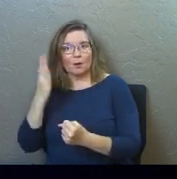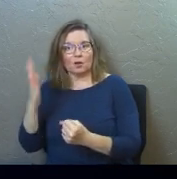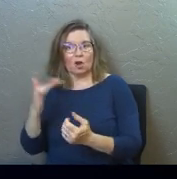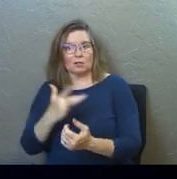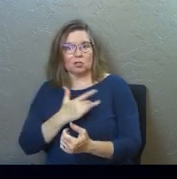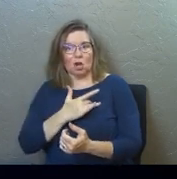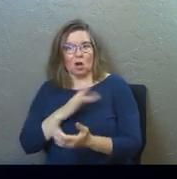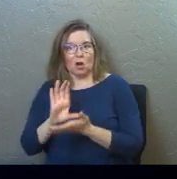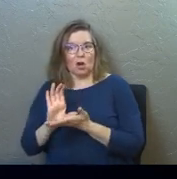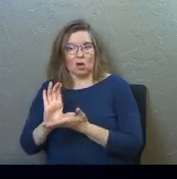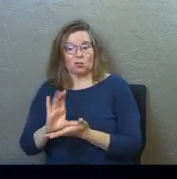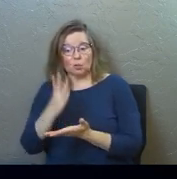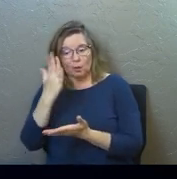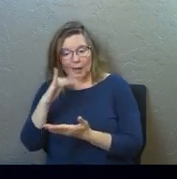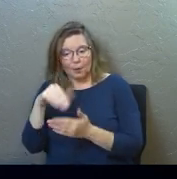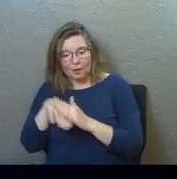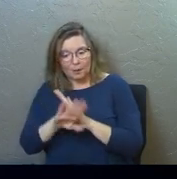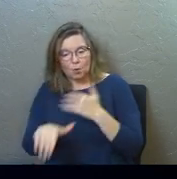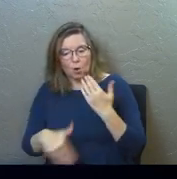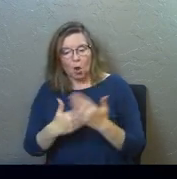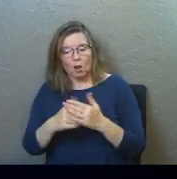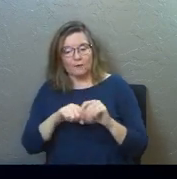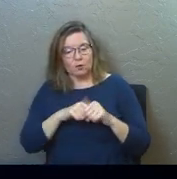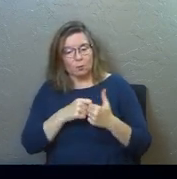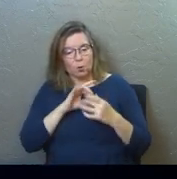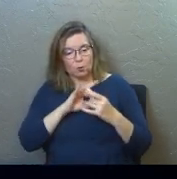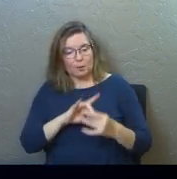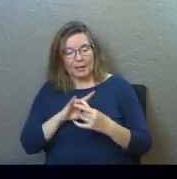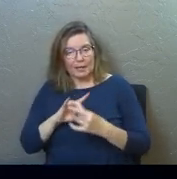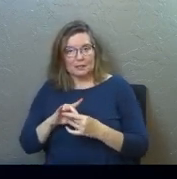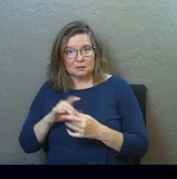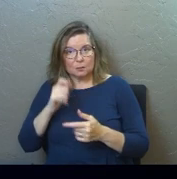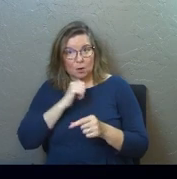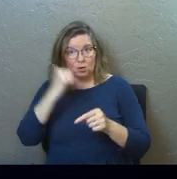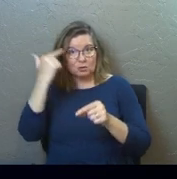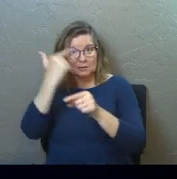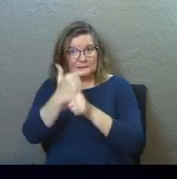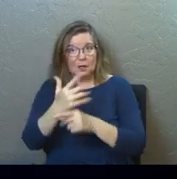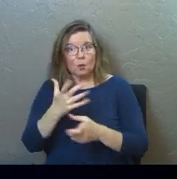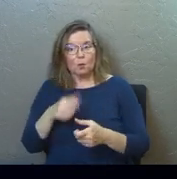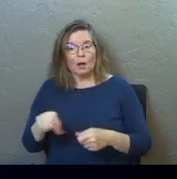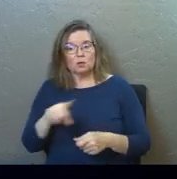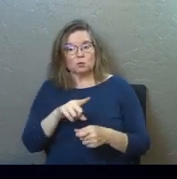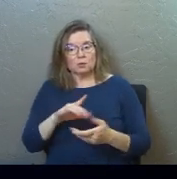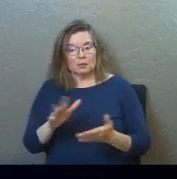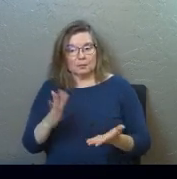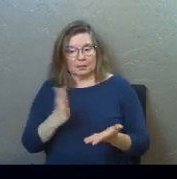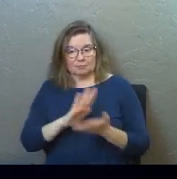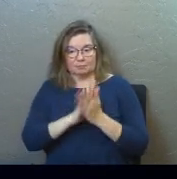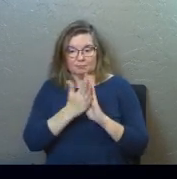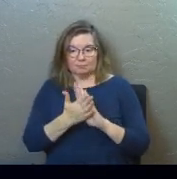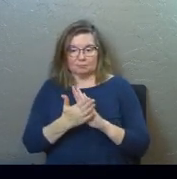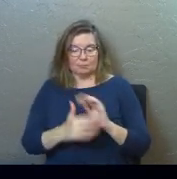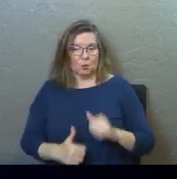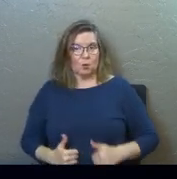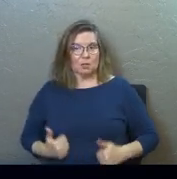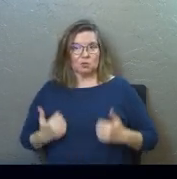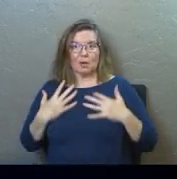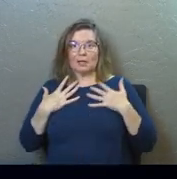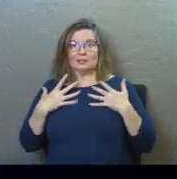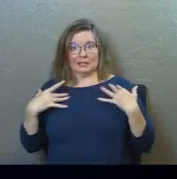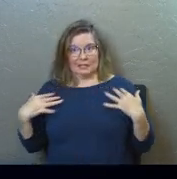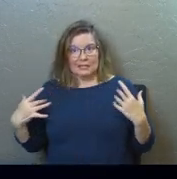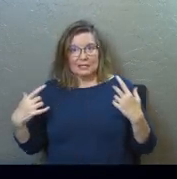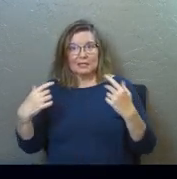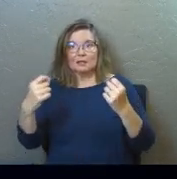God's heart. So God wants to come into all of your broken relationships, brothers and sisters, and he wants them to be resurrected. He wants